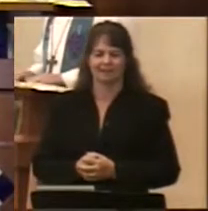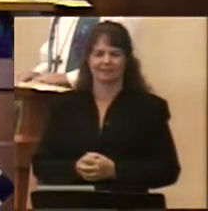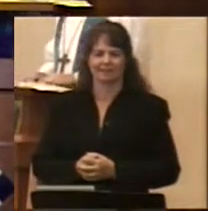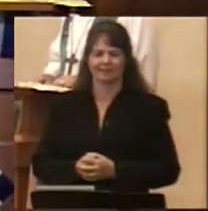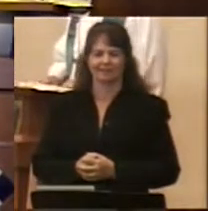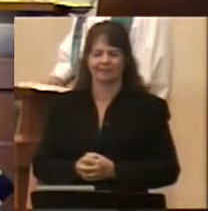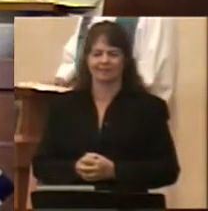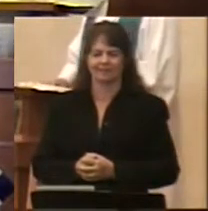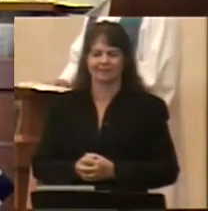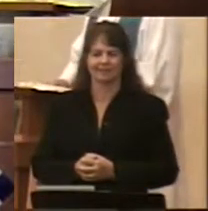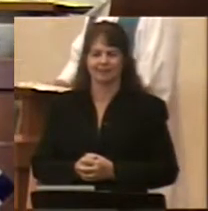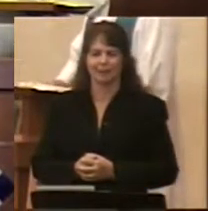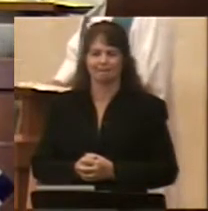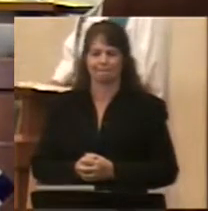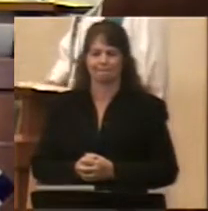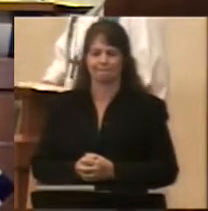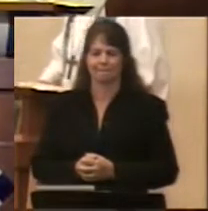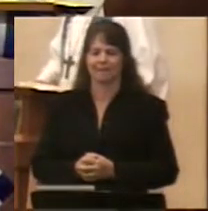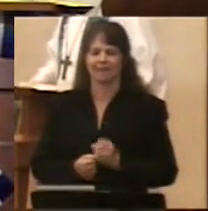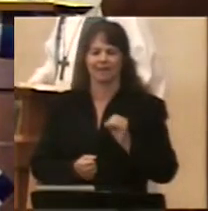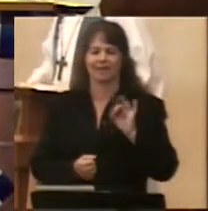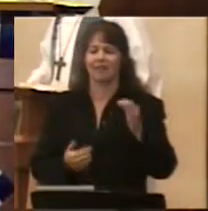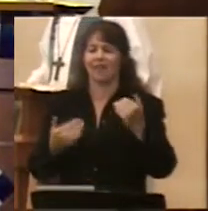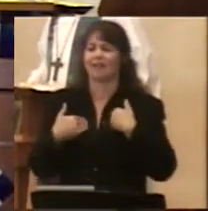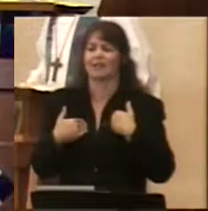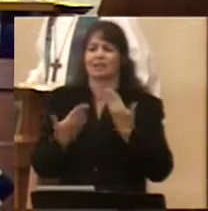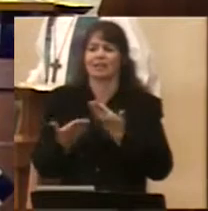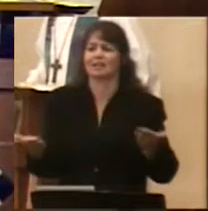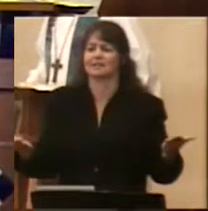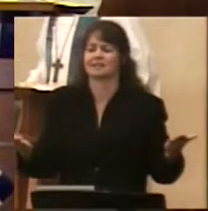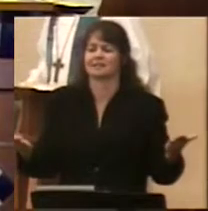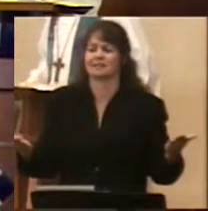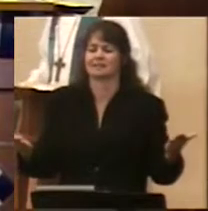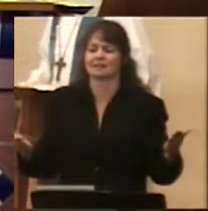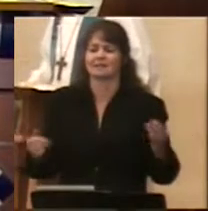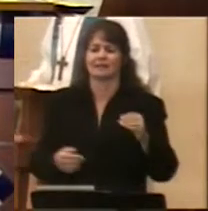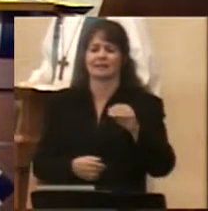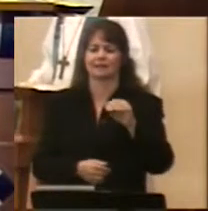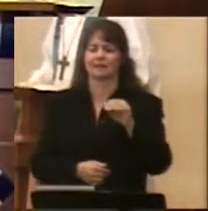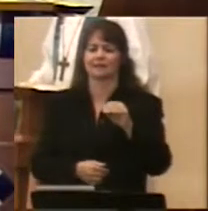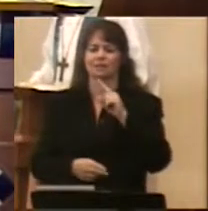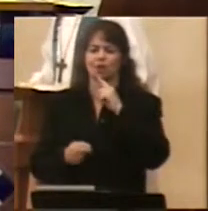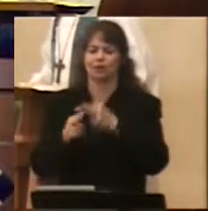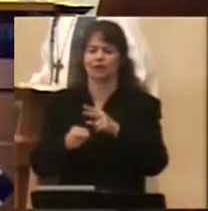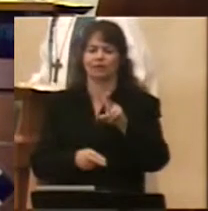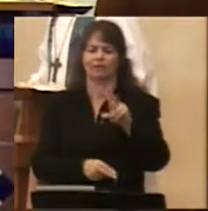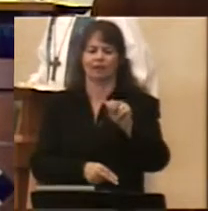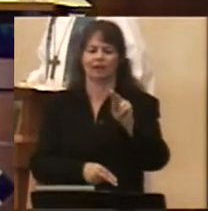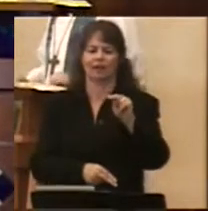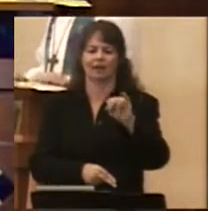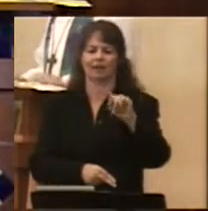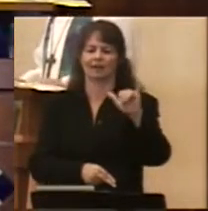If these things are all vanity, should we just ignore them? Life,